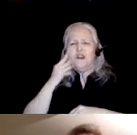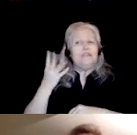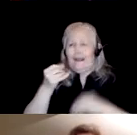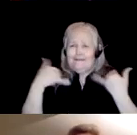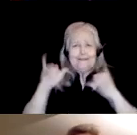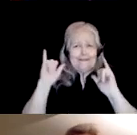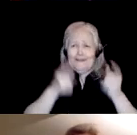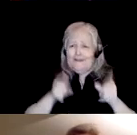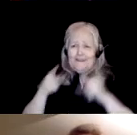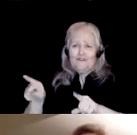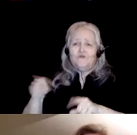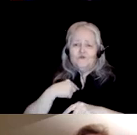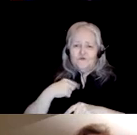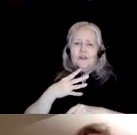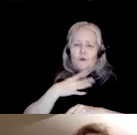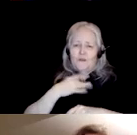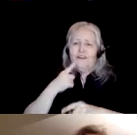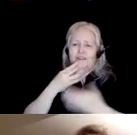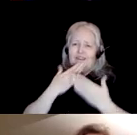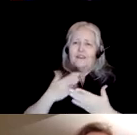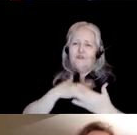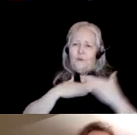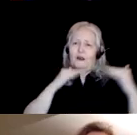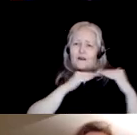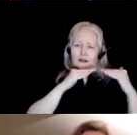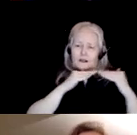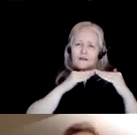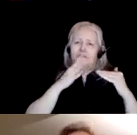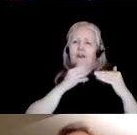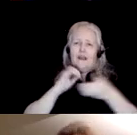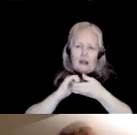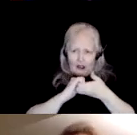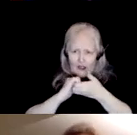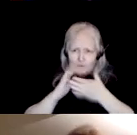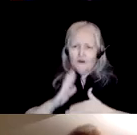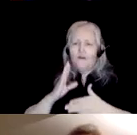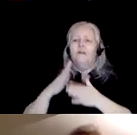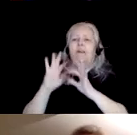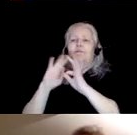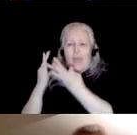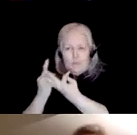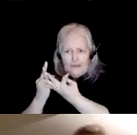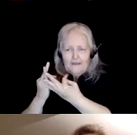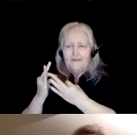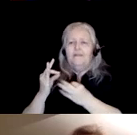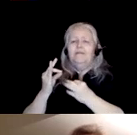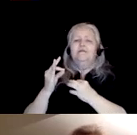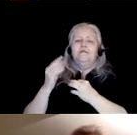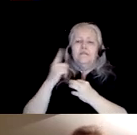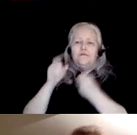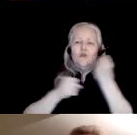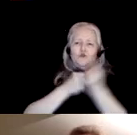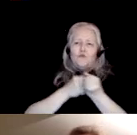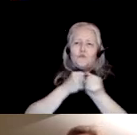And I would like as well to thank my colleagues and collaborators and thanks my family for supporting all